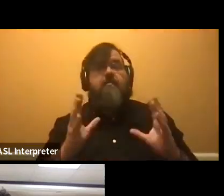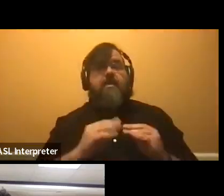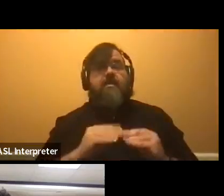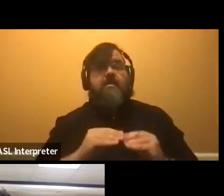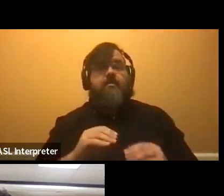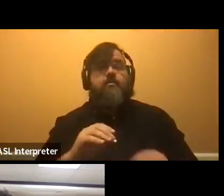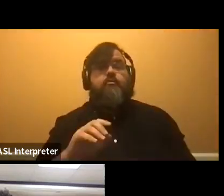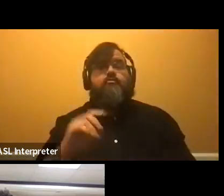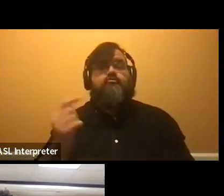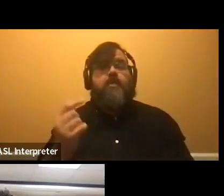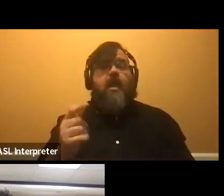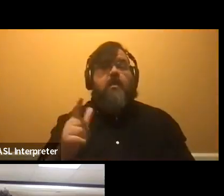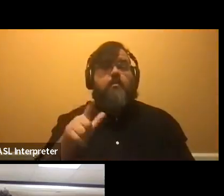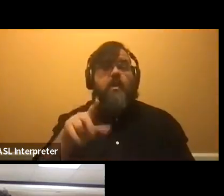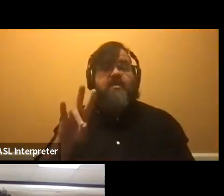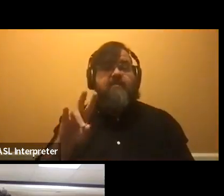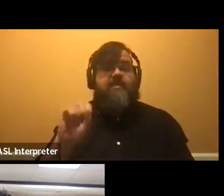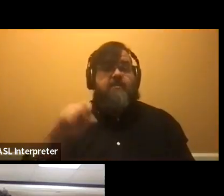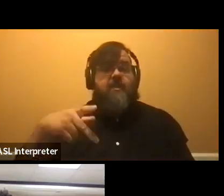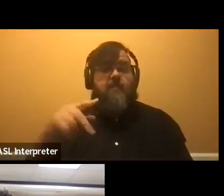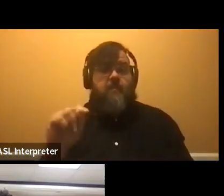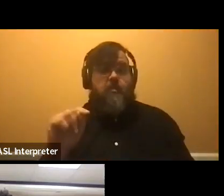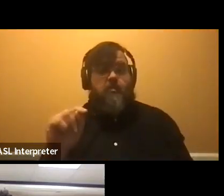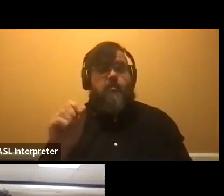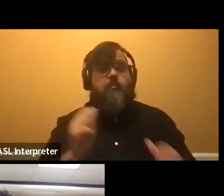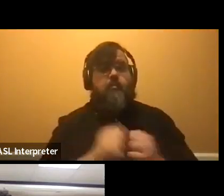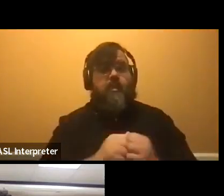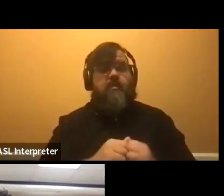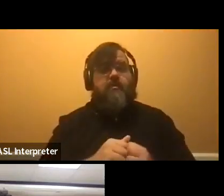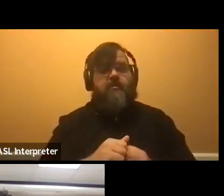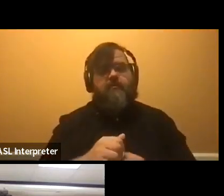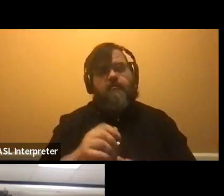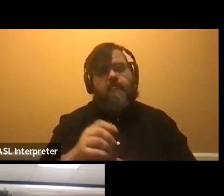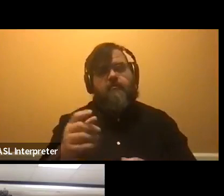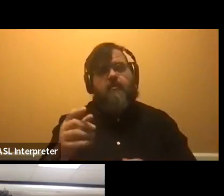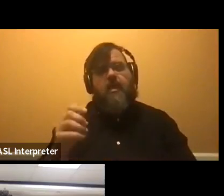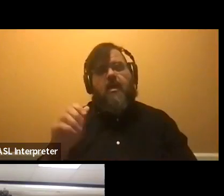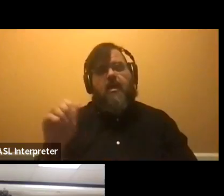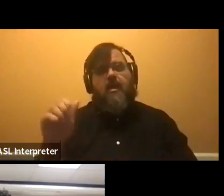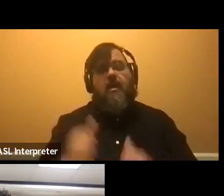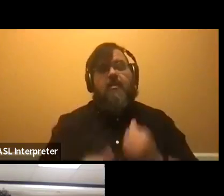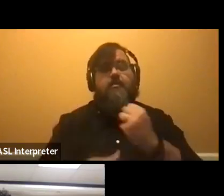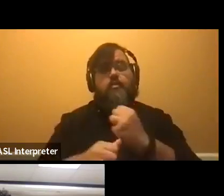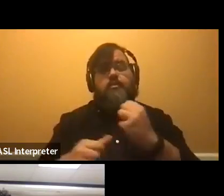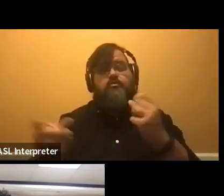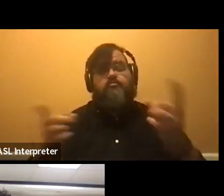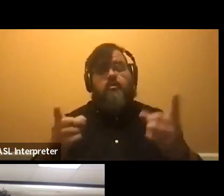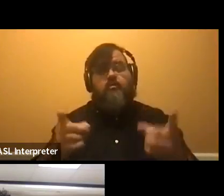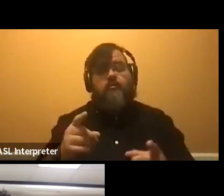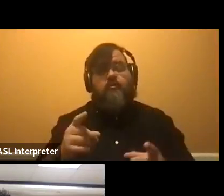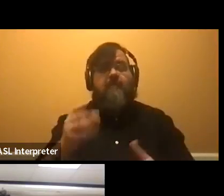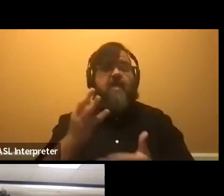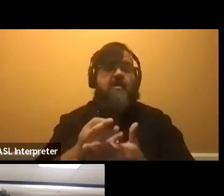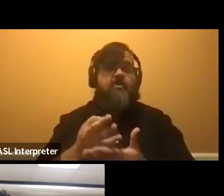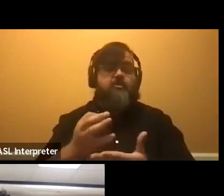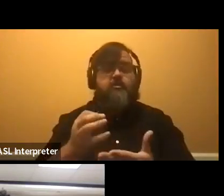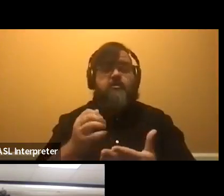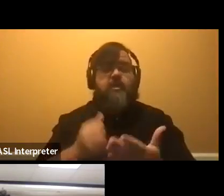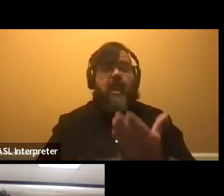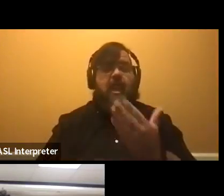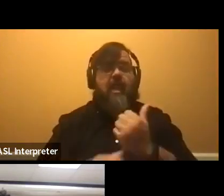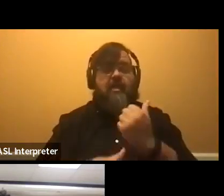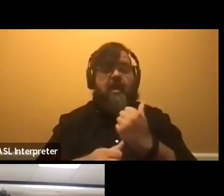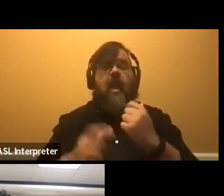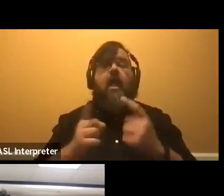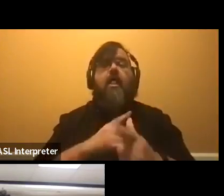27th of September. Um, with our associate director of financial aid, and he's going to walk us through how to file the FAFSA. And then I know this might